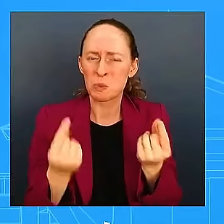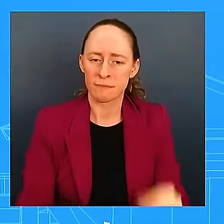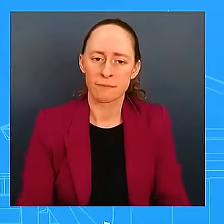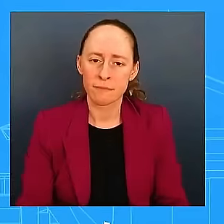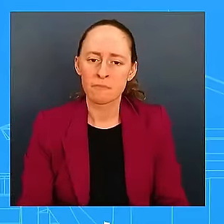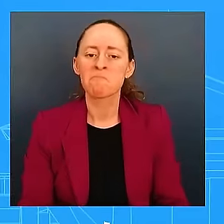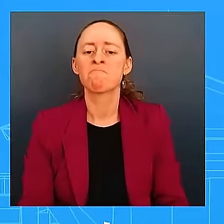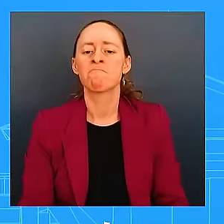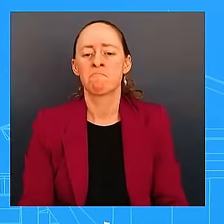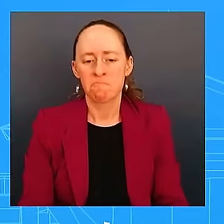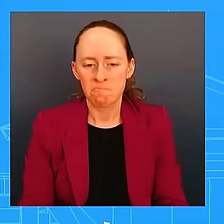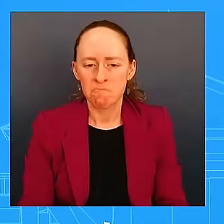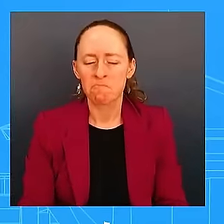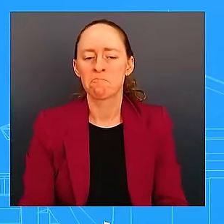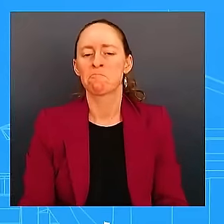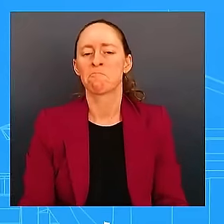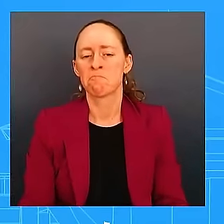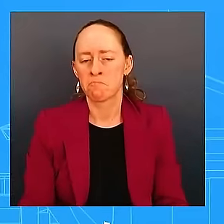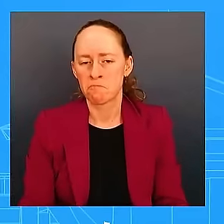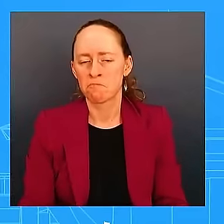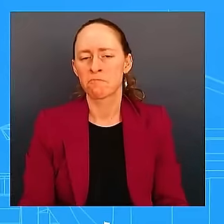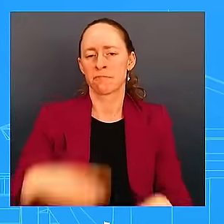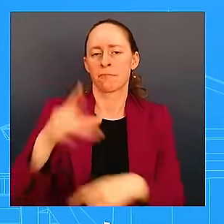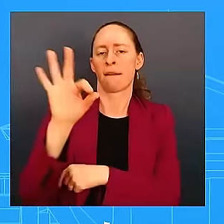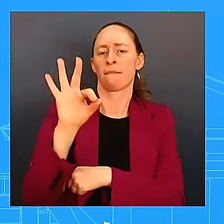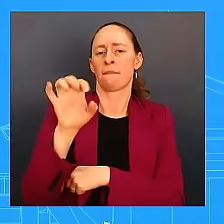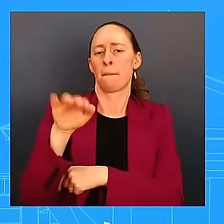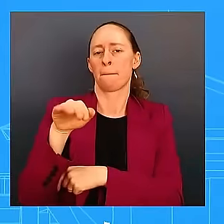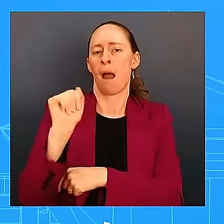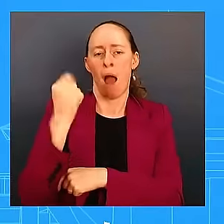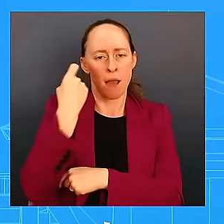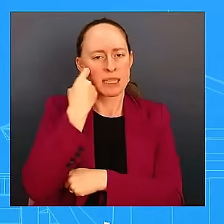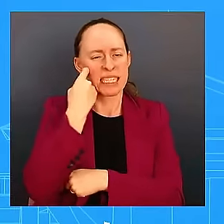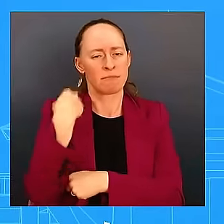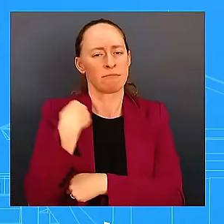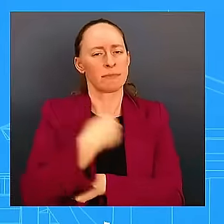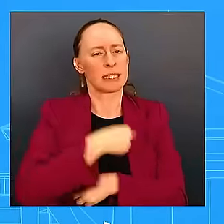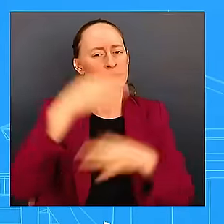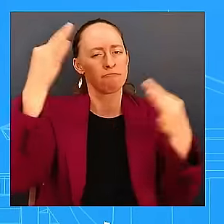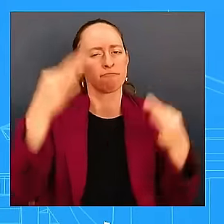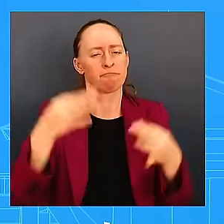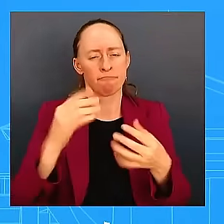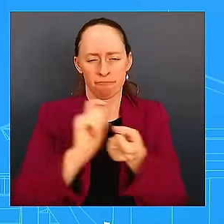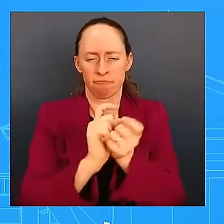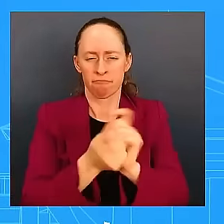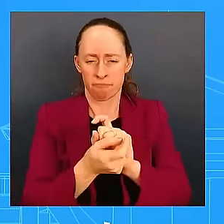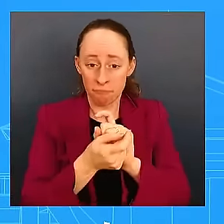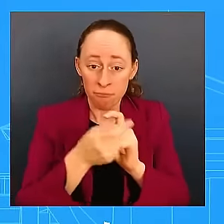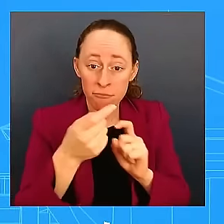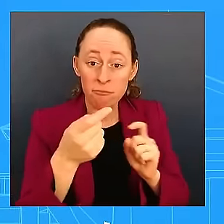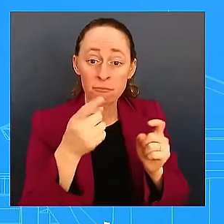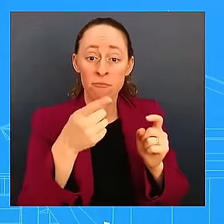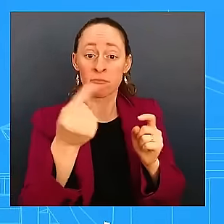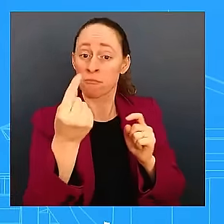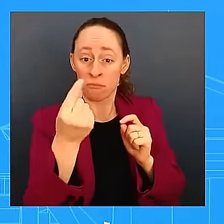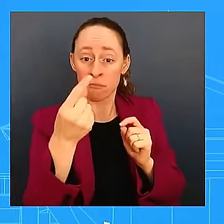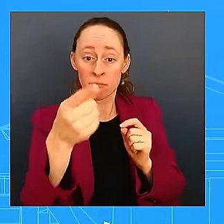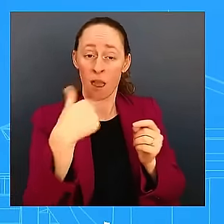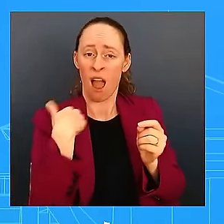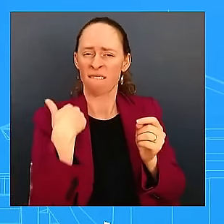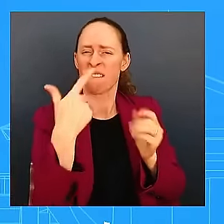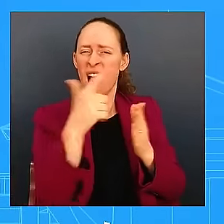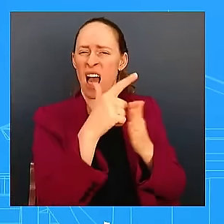declaration, the Stafford Act, recently, which allows people that work from home to actually get compensated for some of their business